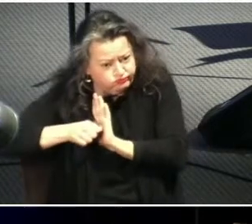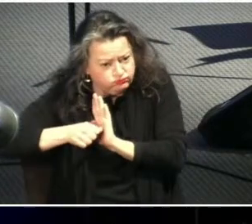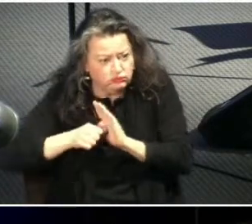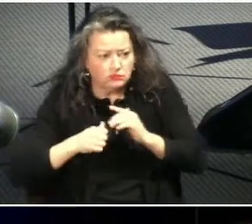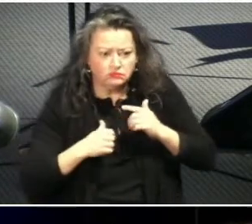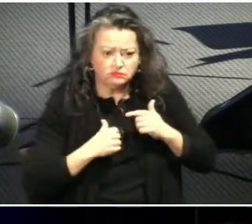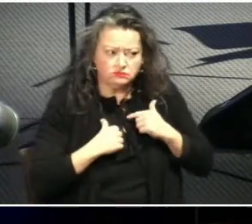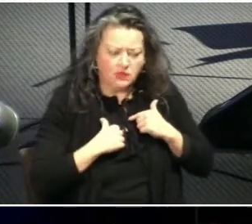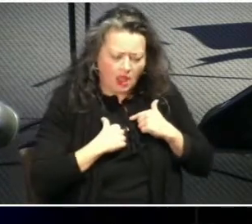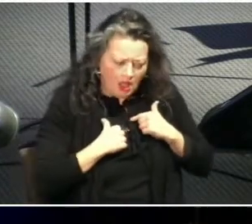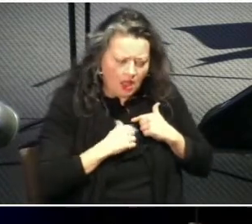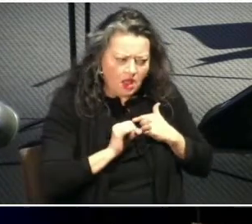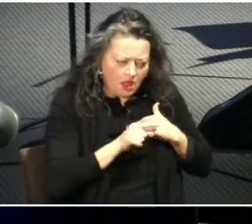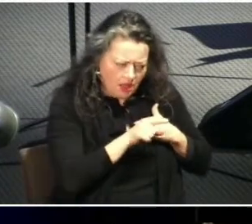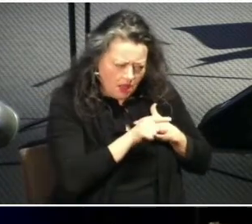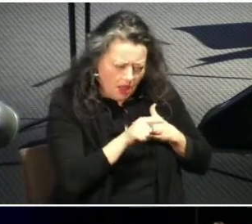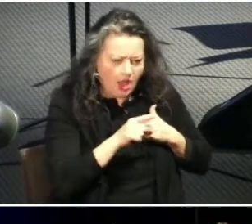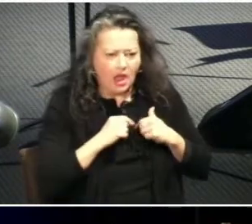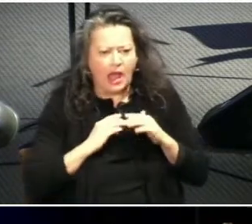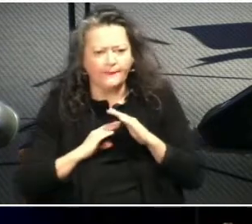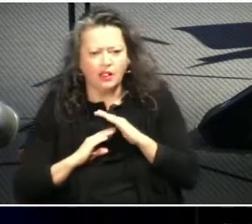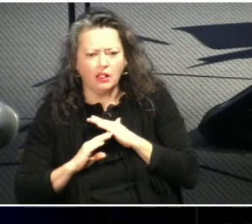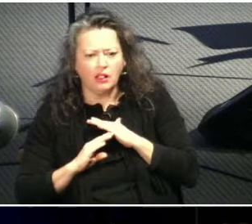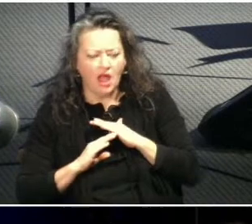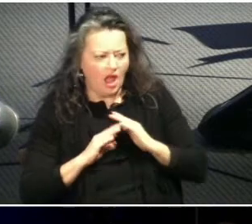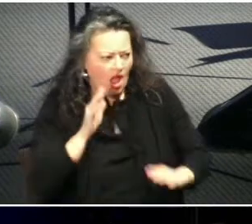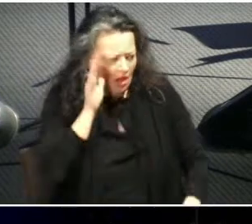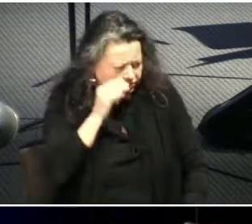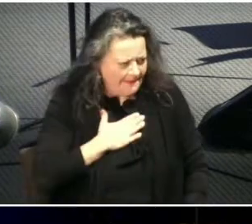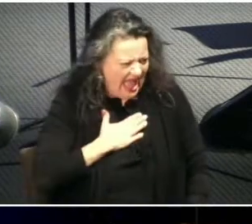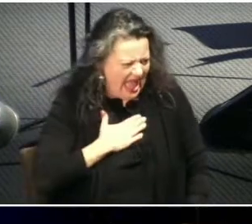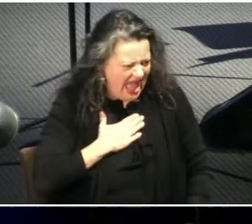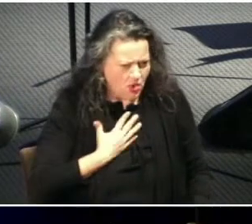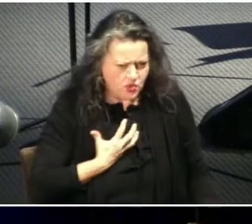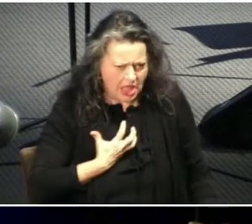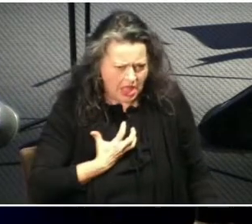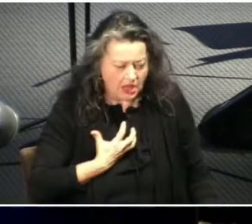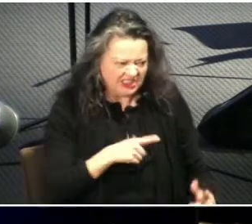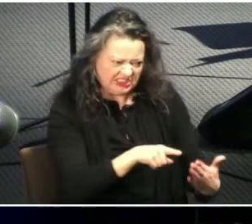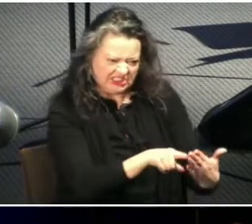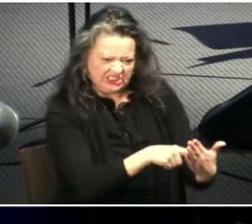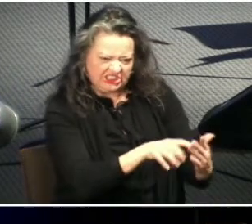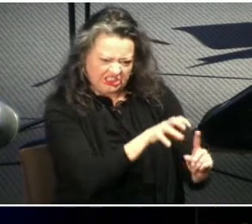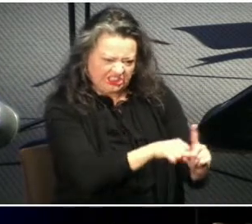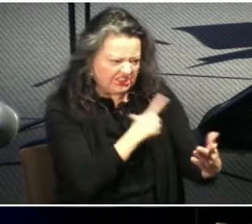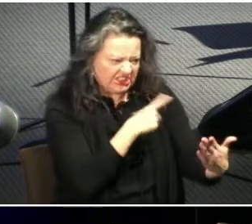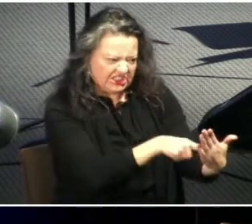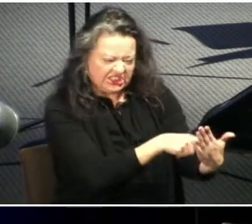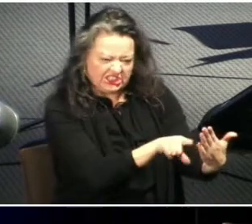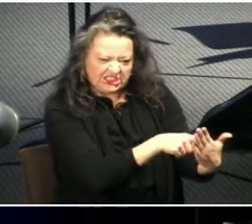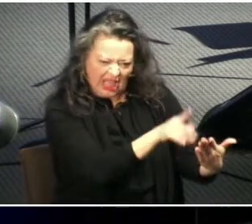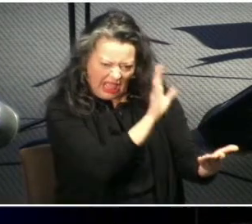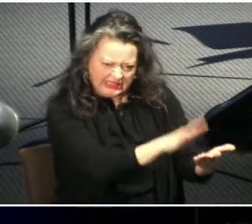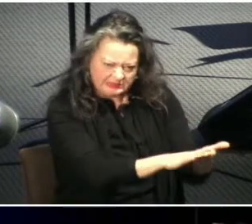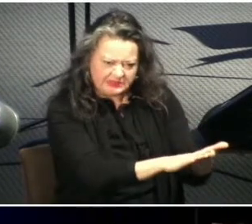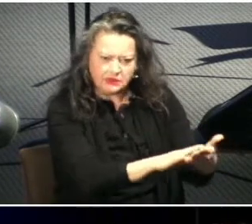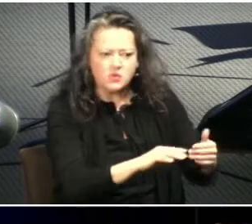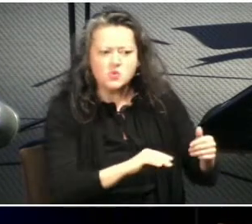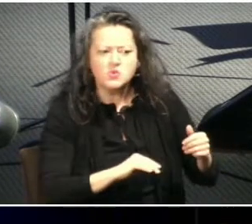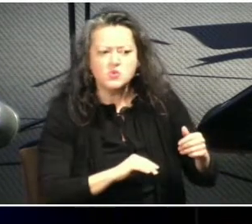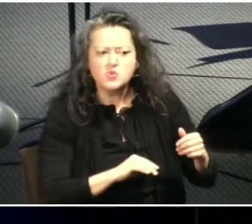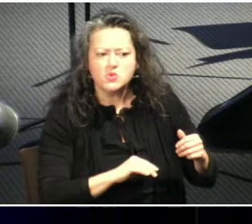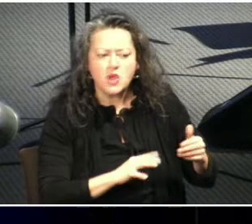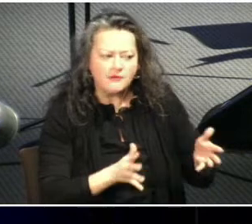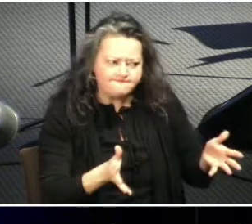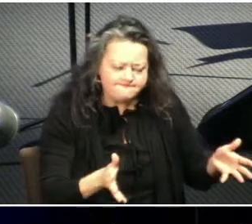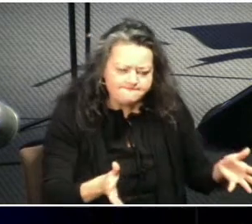not insisting on my own way not tearing down my husband and speaking poorly of him but building him